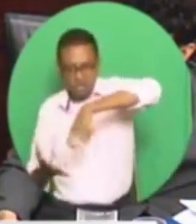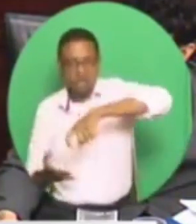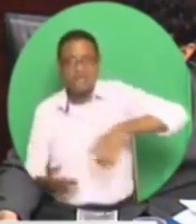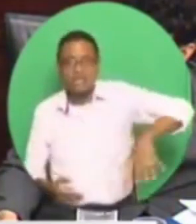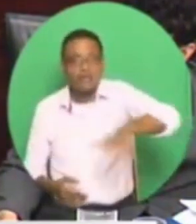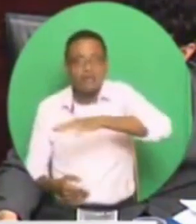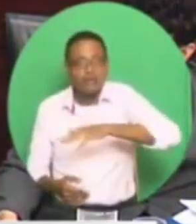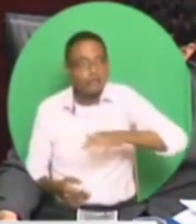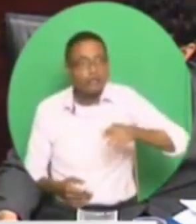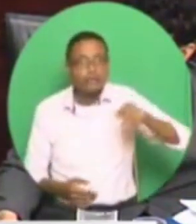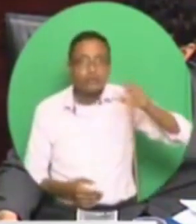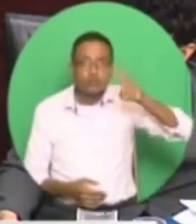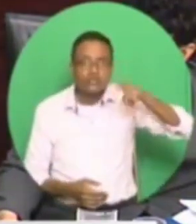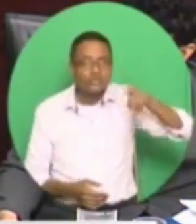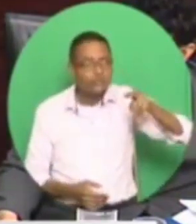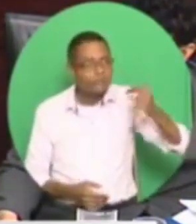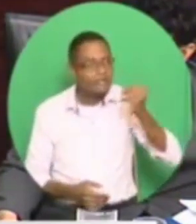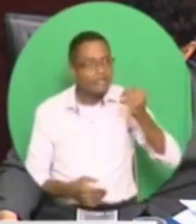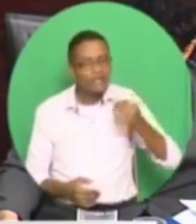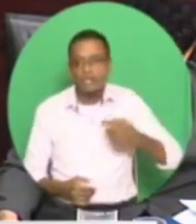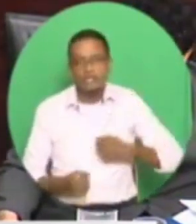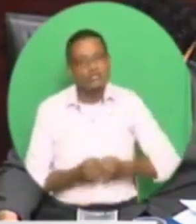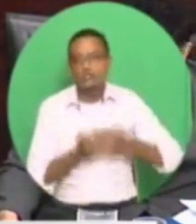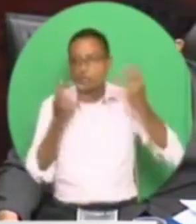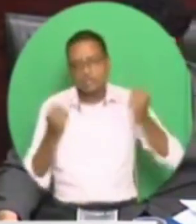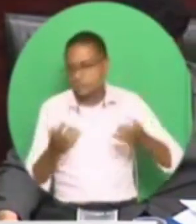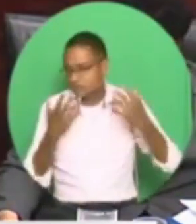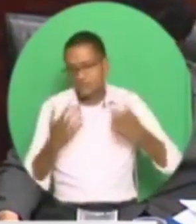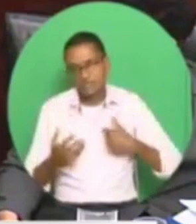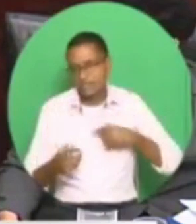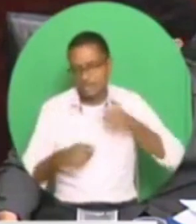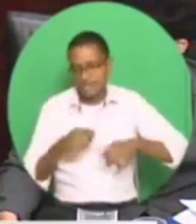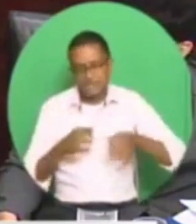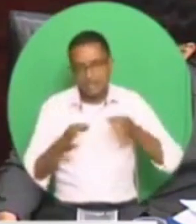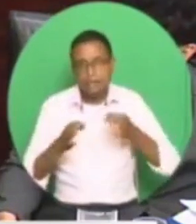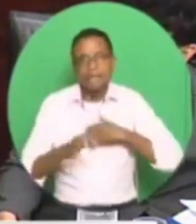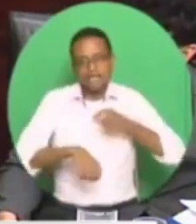I can continue but it's too much and I have limited time. Madam Speaker.